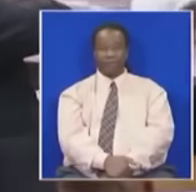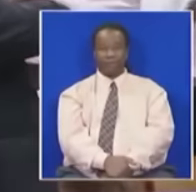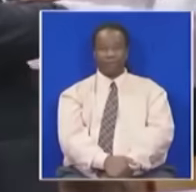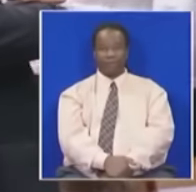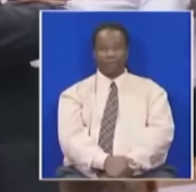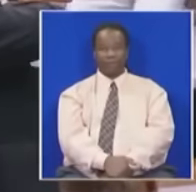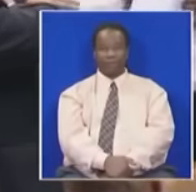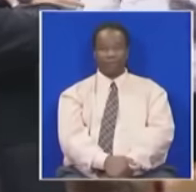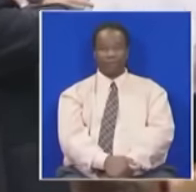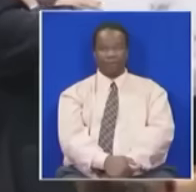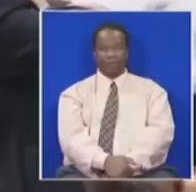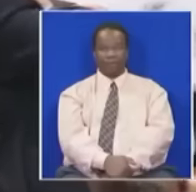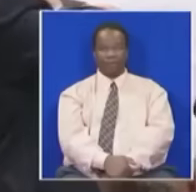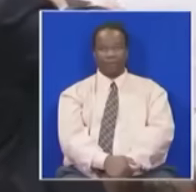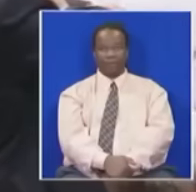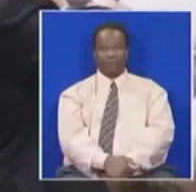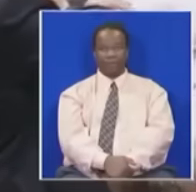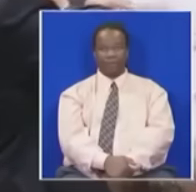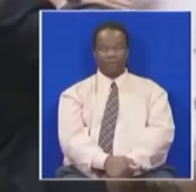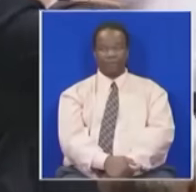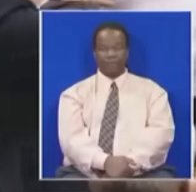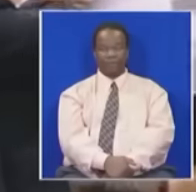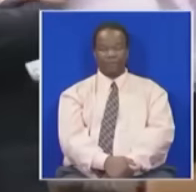Out. Hey. Yeah.